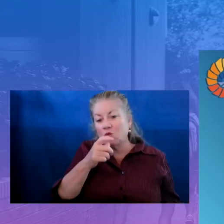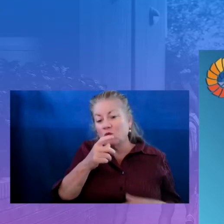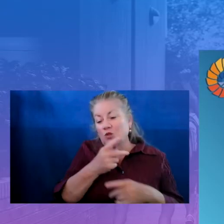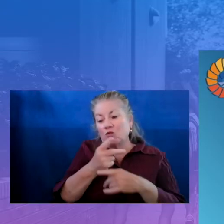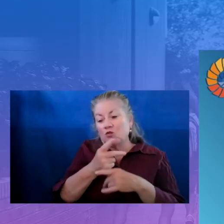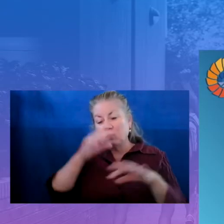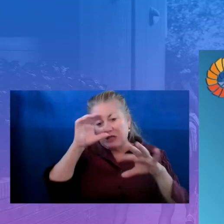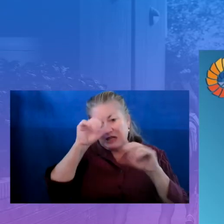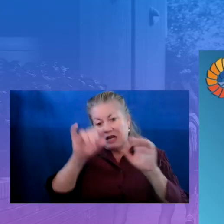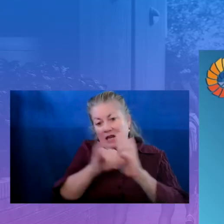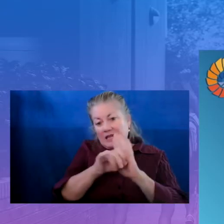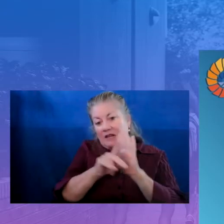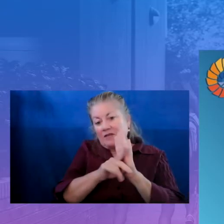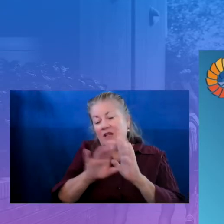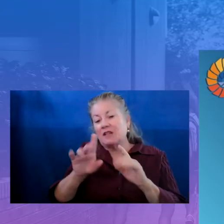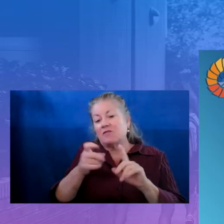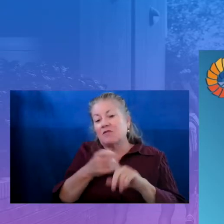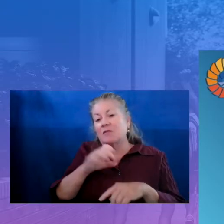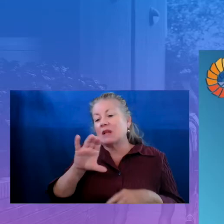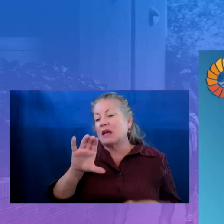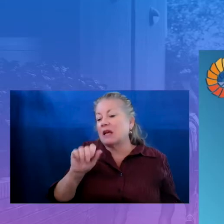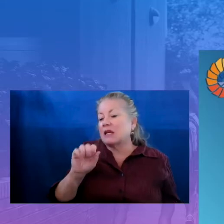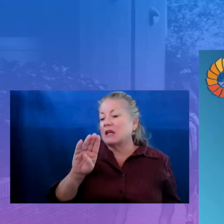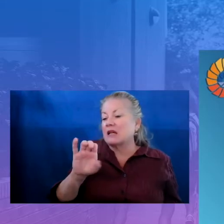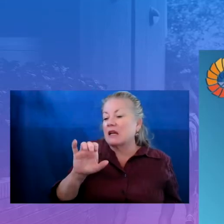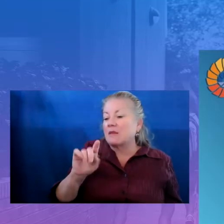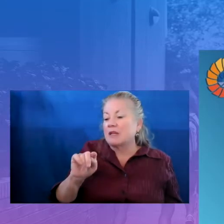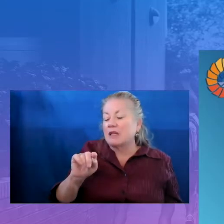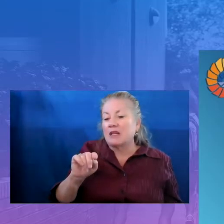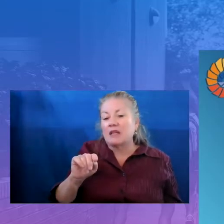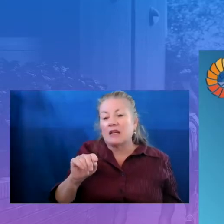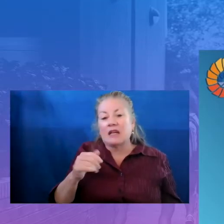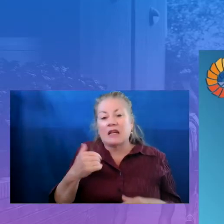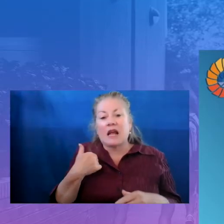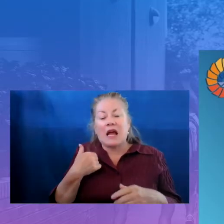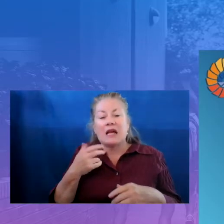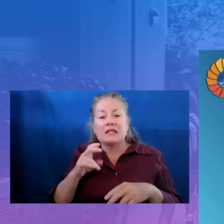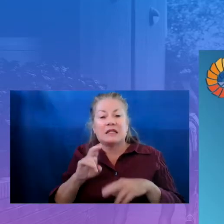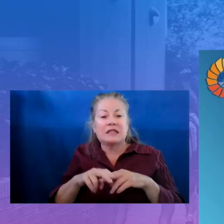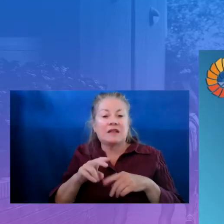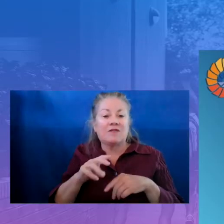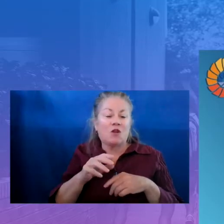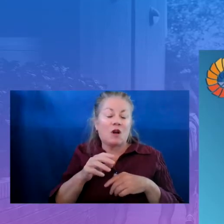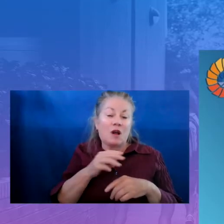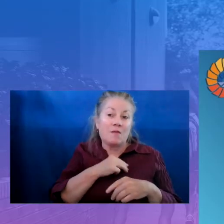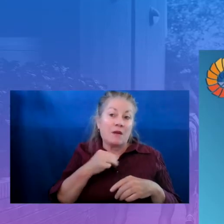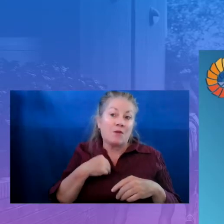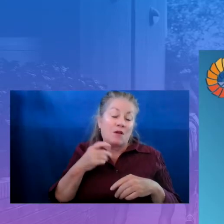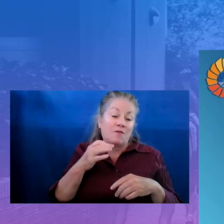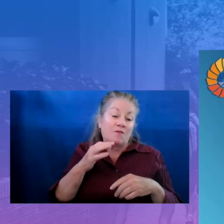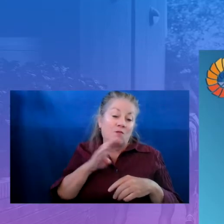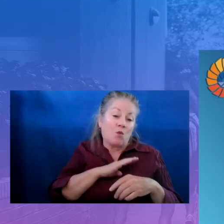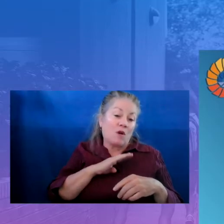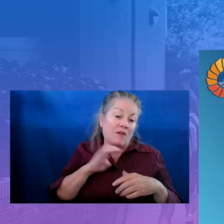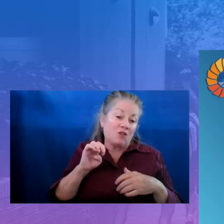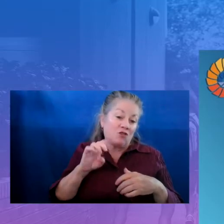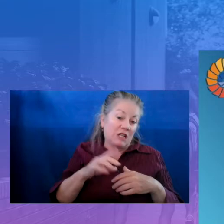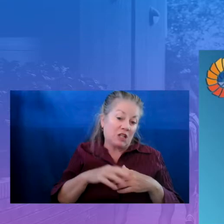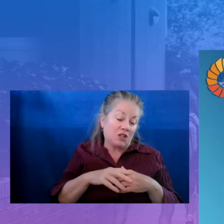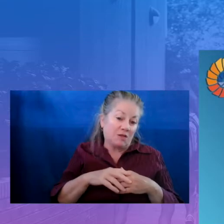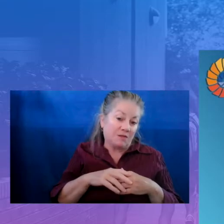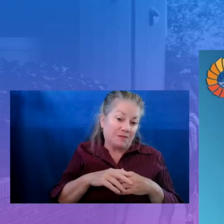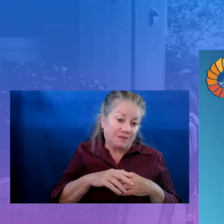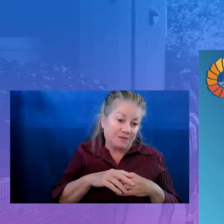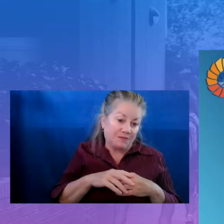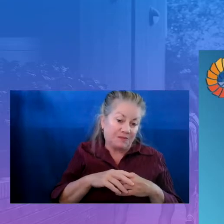from her cabinet from the district. It has a seat for a member of the Board of Education. Additionally, in our